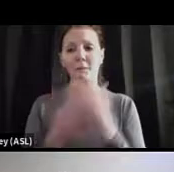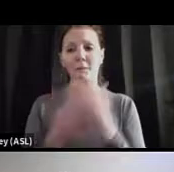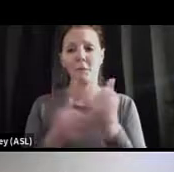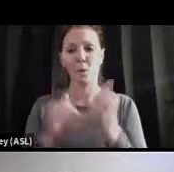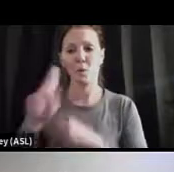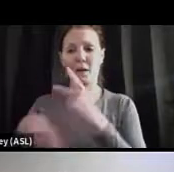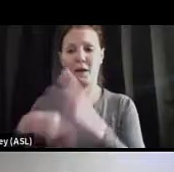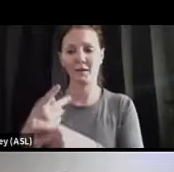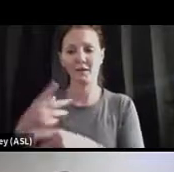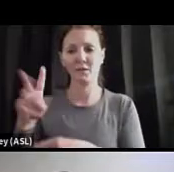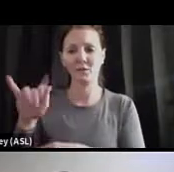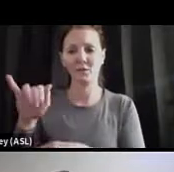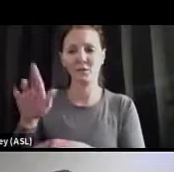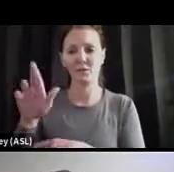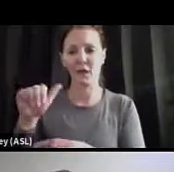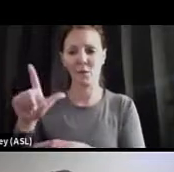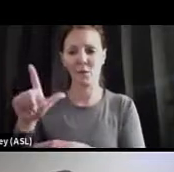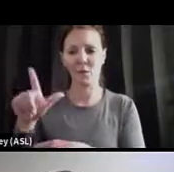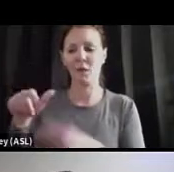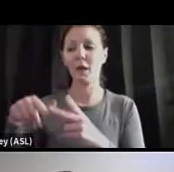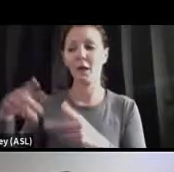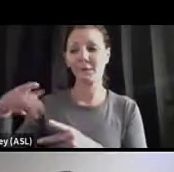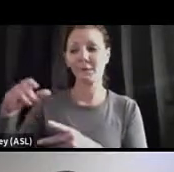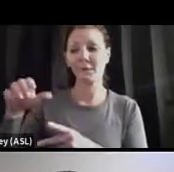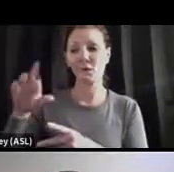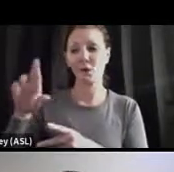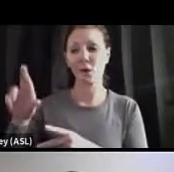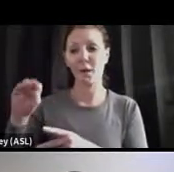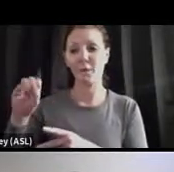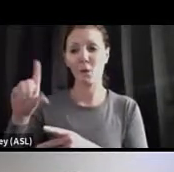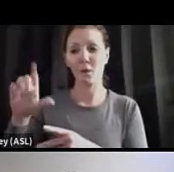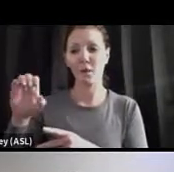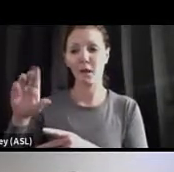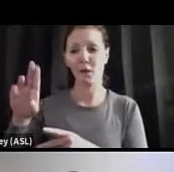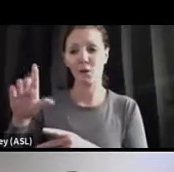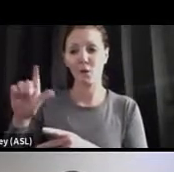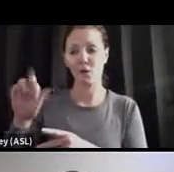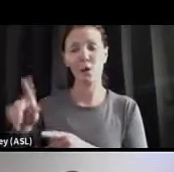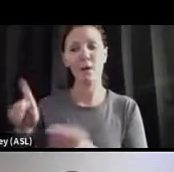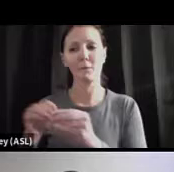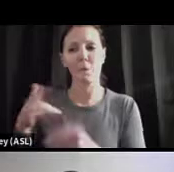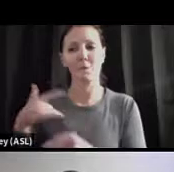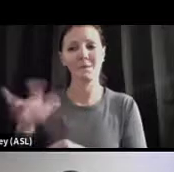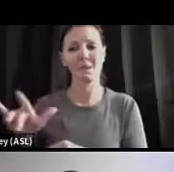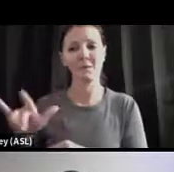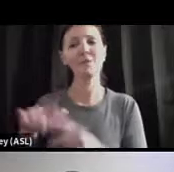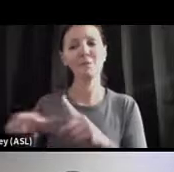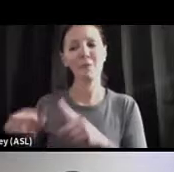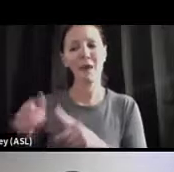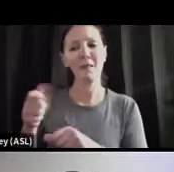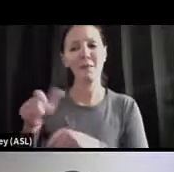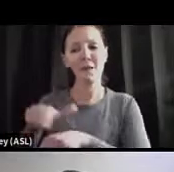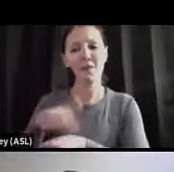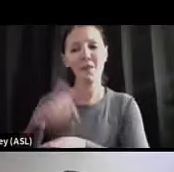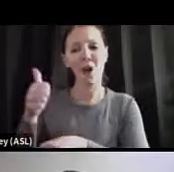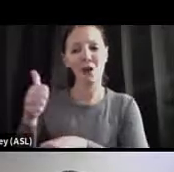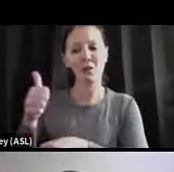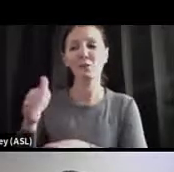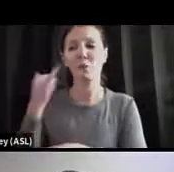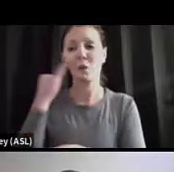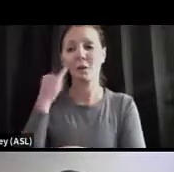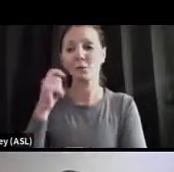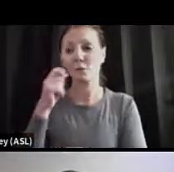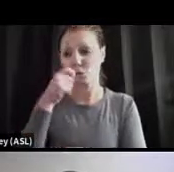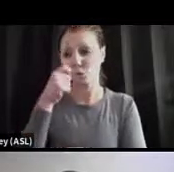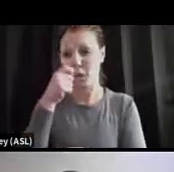PCR molecular test is the one that's more sensitive. It's also the one that takes a little bit longer. So when you do the swab, it can take two or